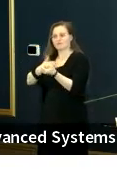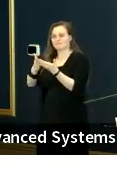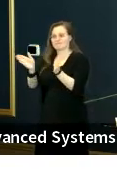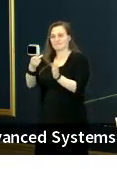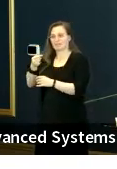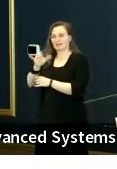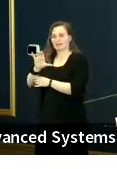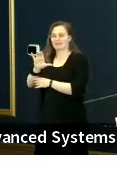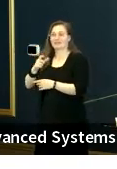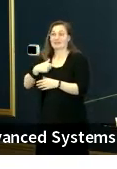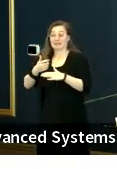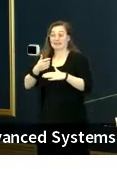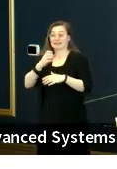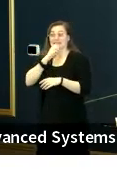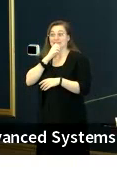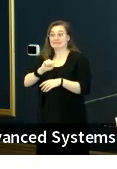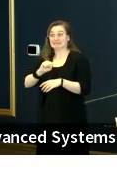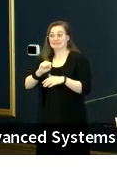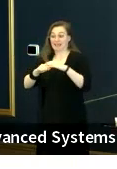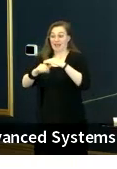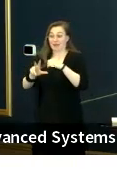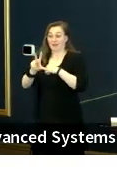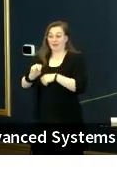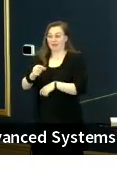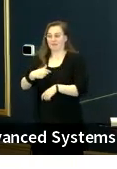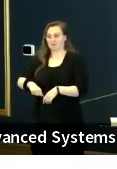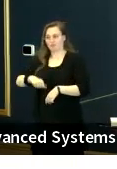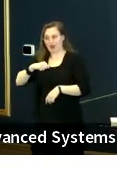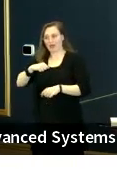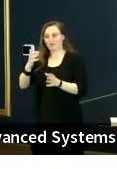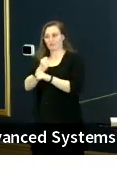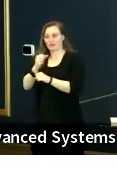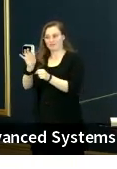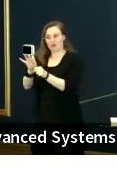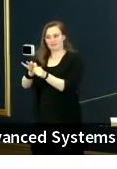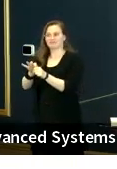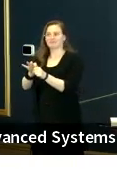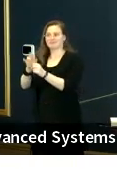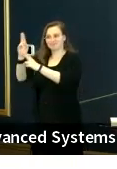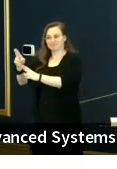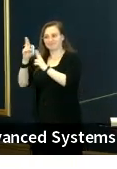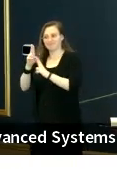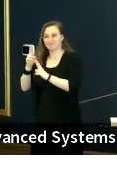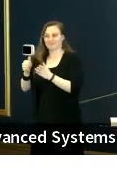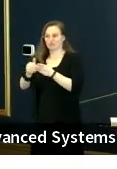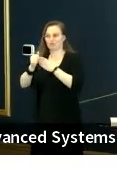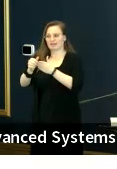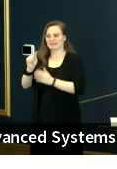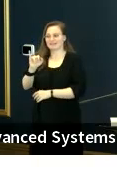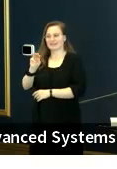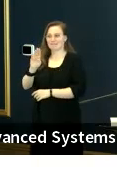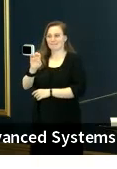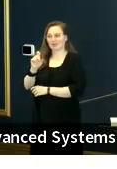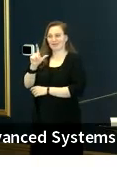was proud to win the nomination to run in this area in Timberley Prospect. And these are the things that